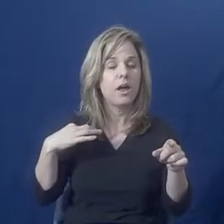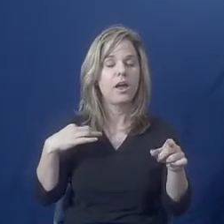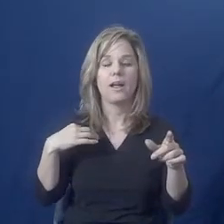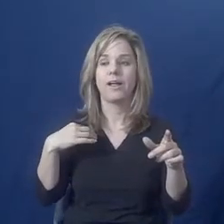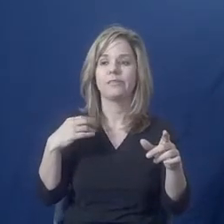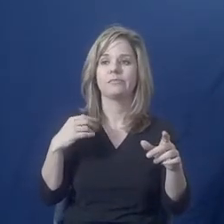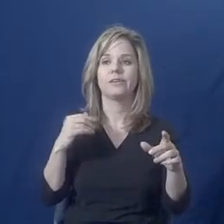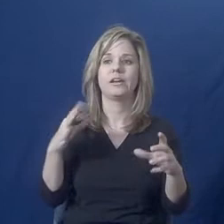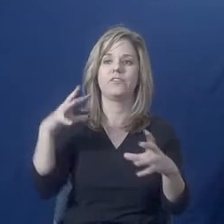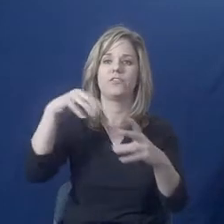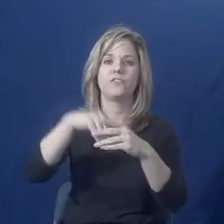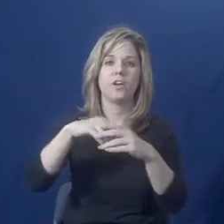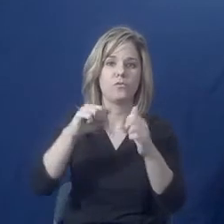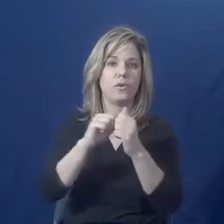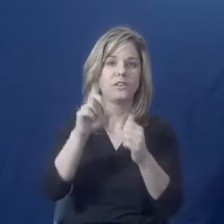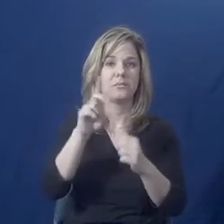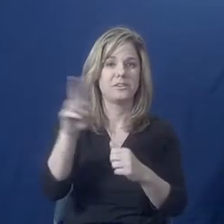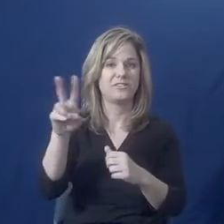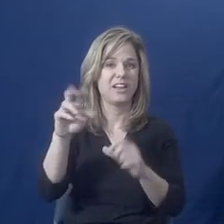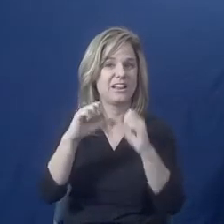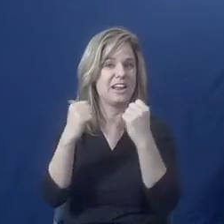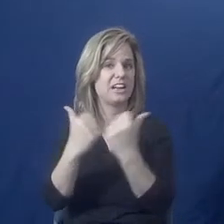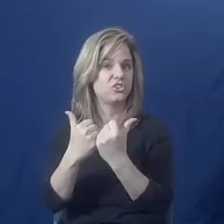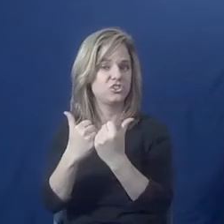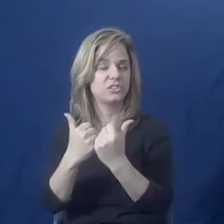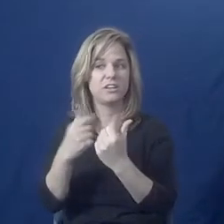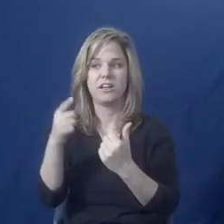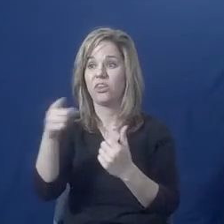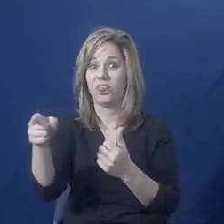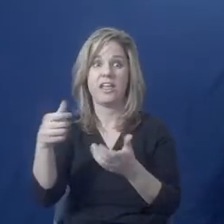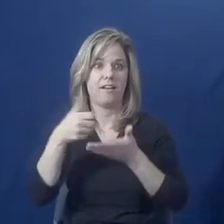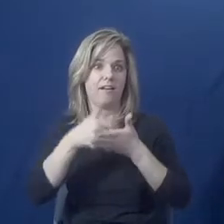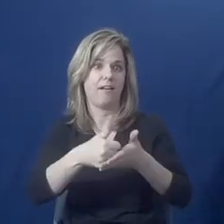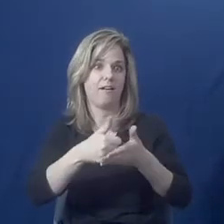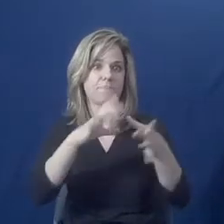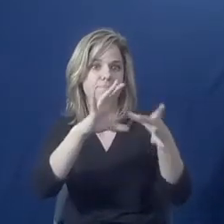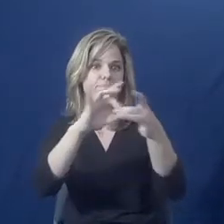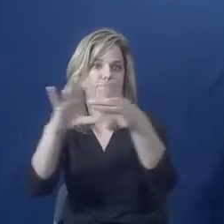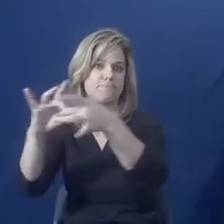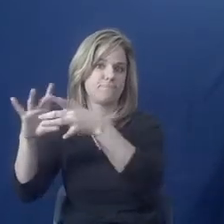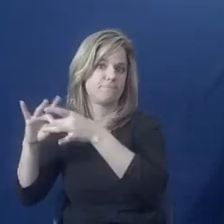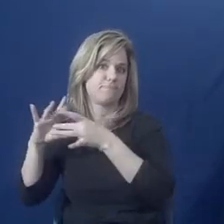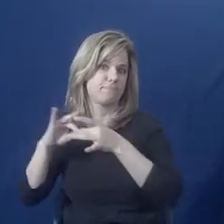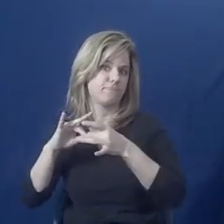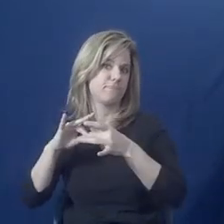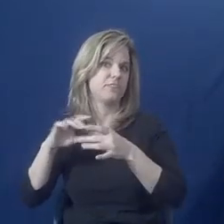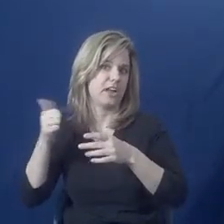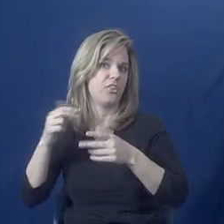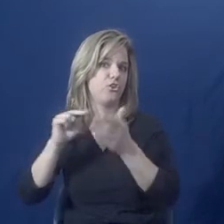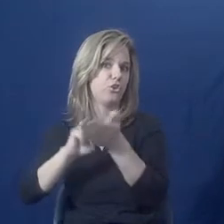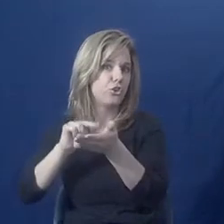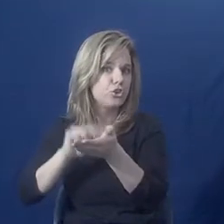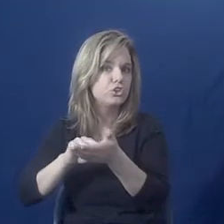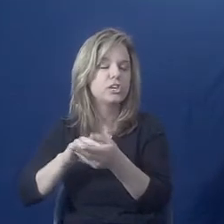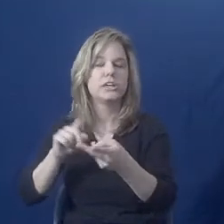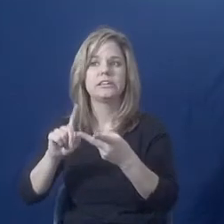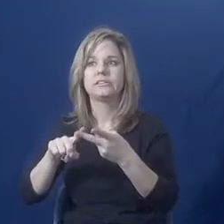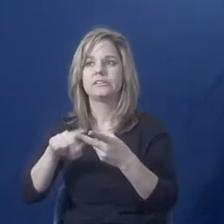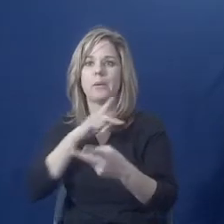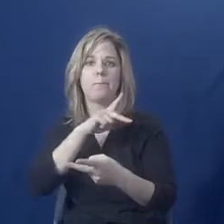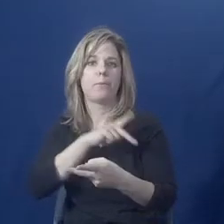agencies, they can help connect people to care nurses, to personal attendants.